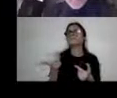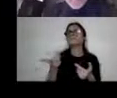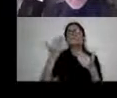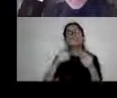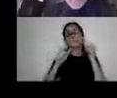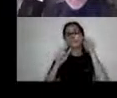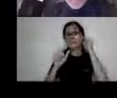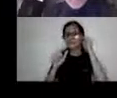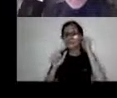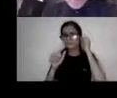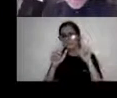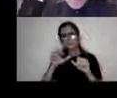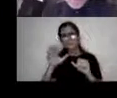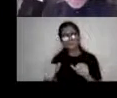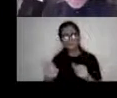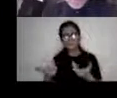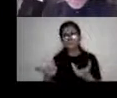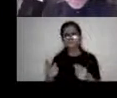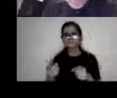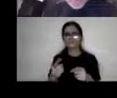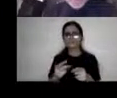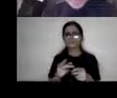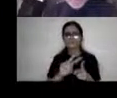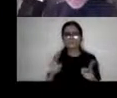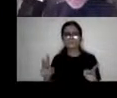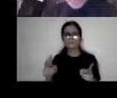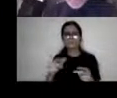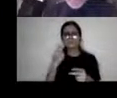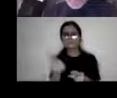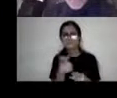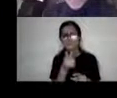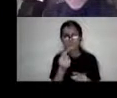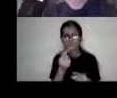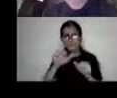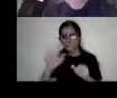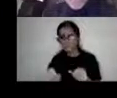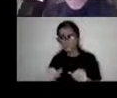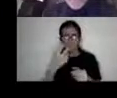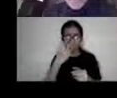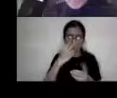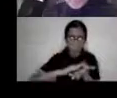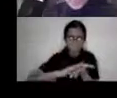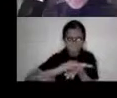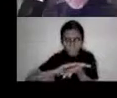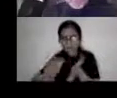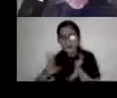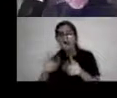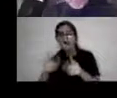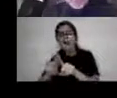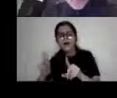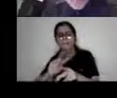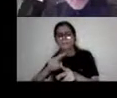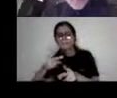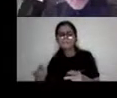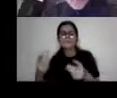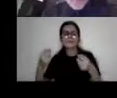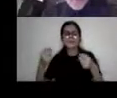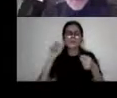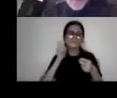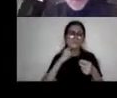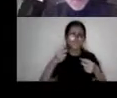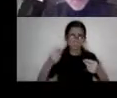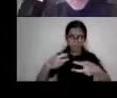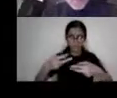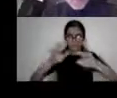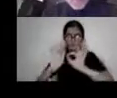They can't use health, telehealth tools that are inaccessible to them because they're blind or they're deaf and they're not captioned or with interpreters.